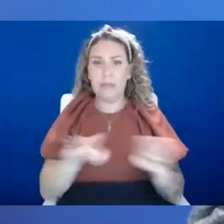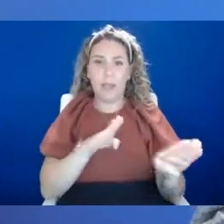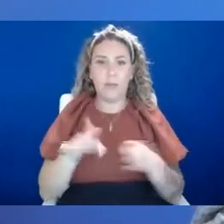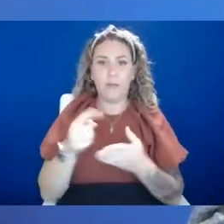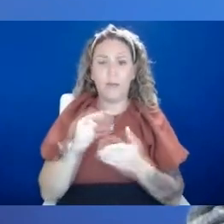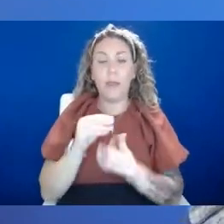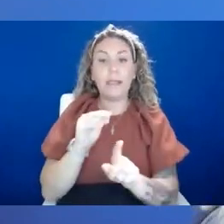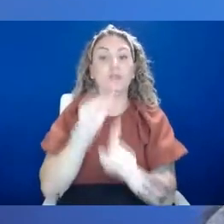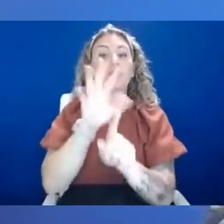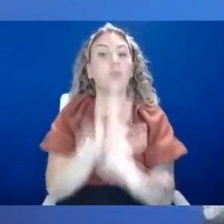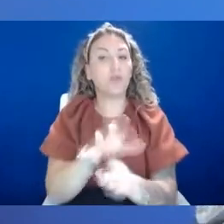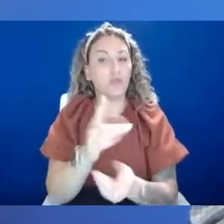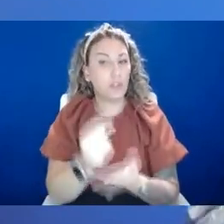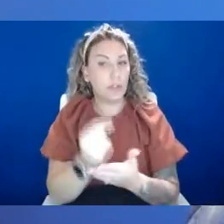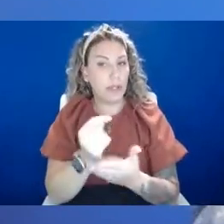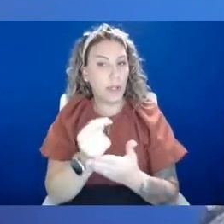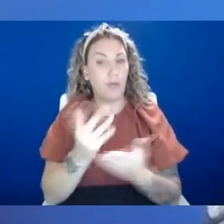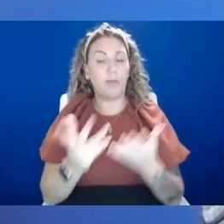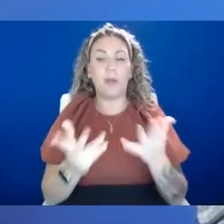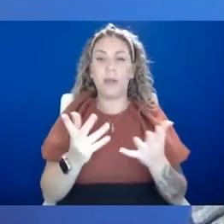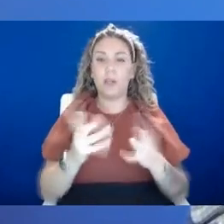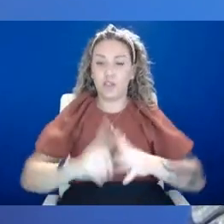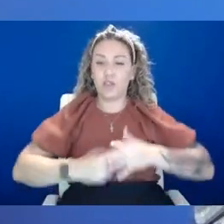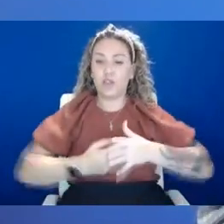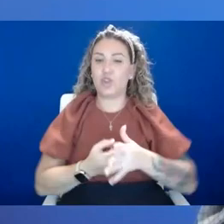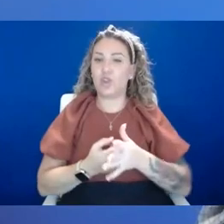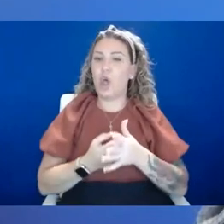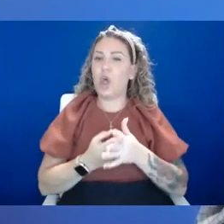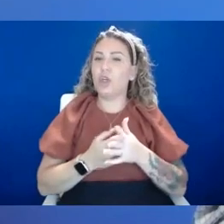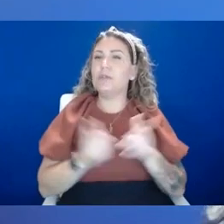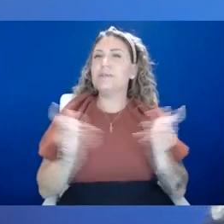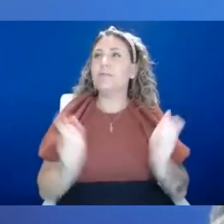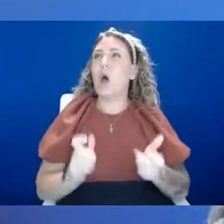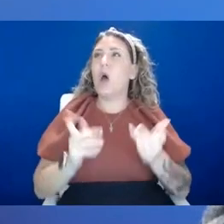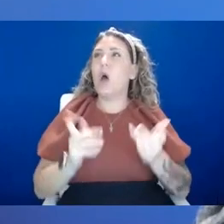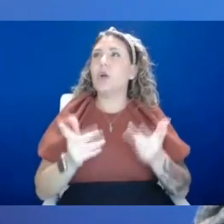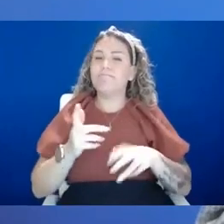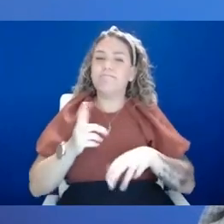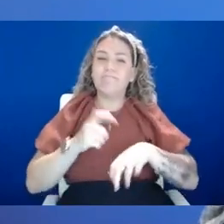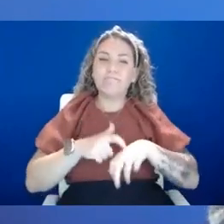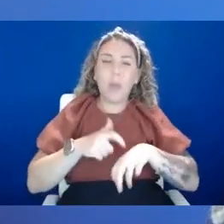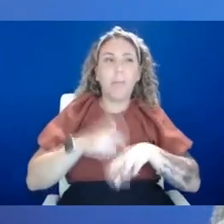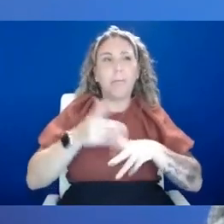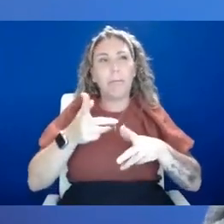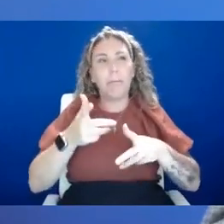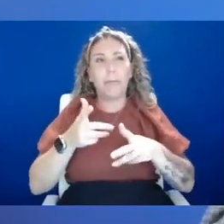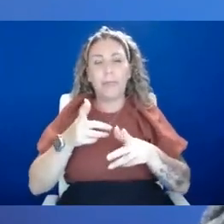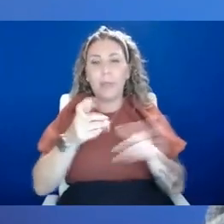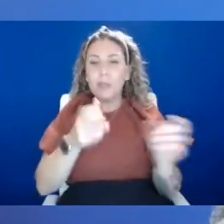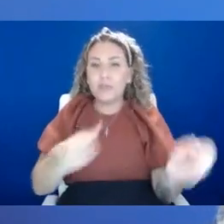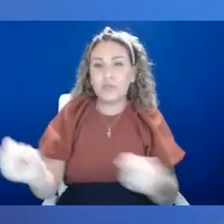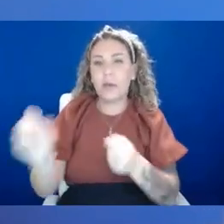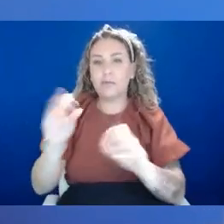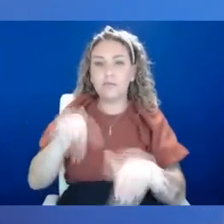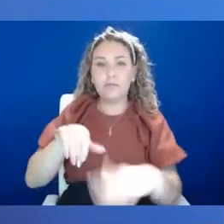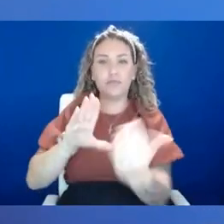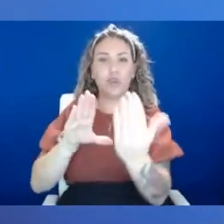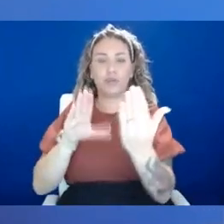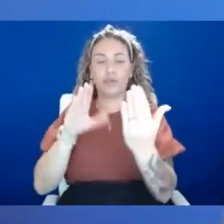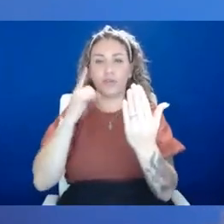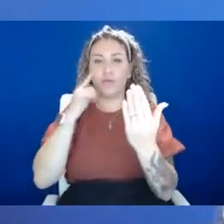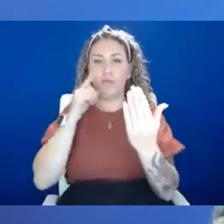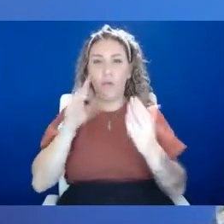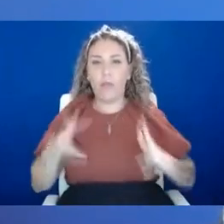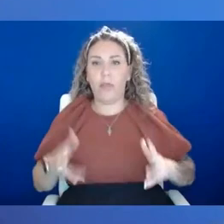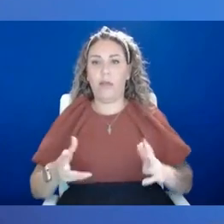and being able to start these small incremental, um, strategies and, and approaches to addressing anxiety, um,